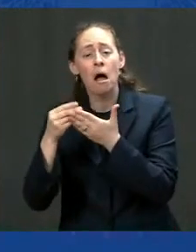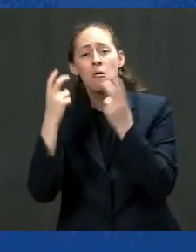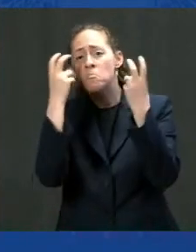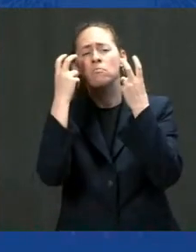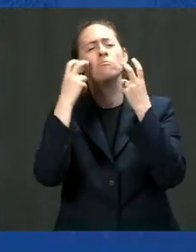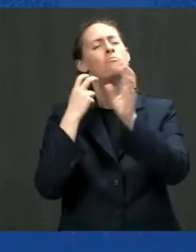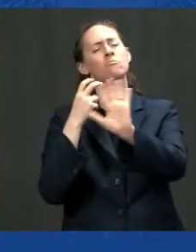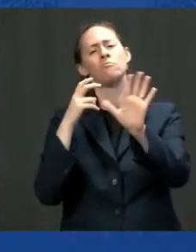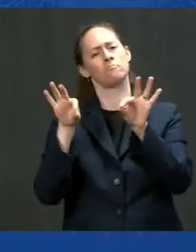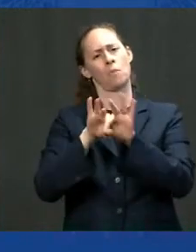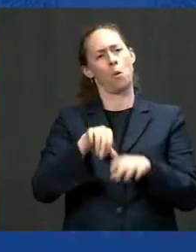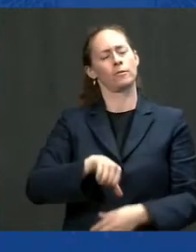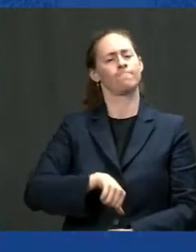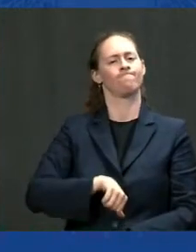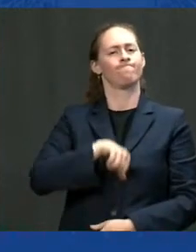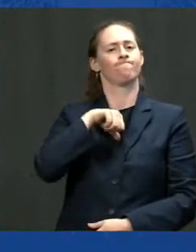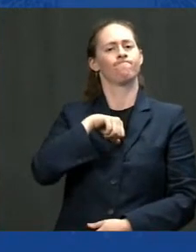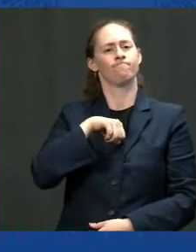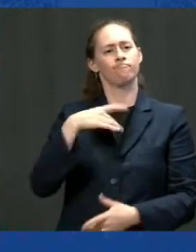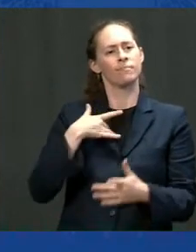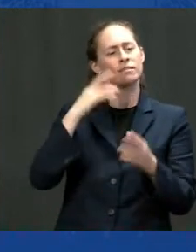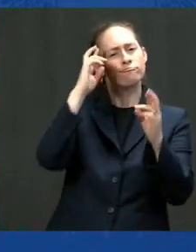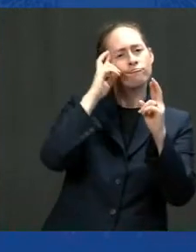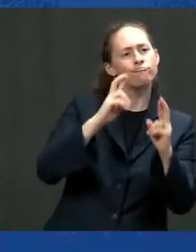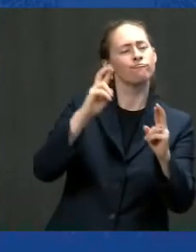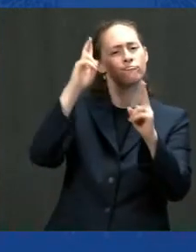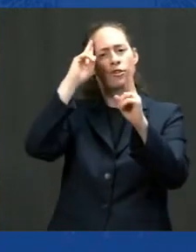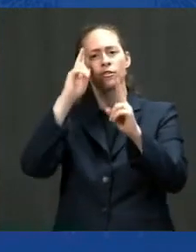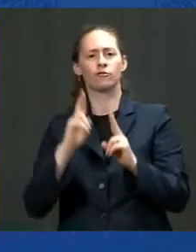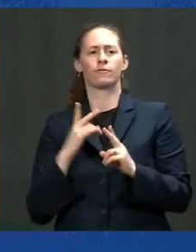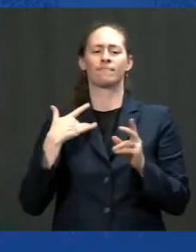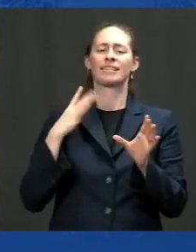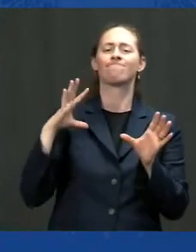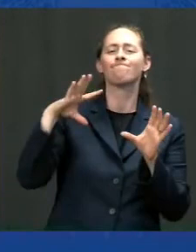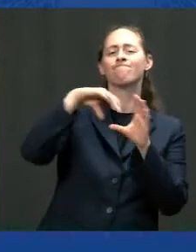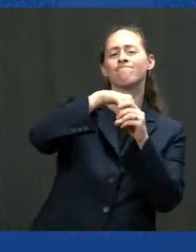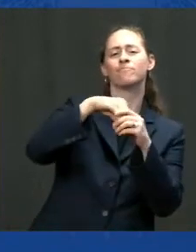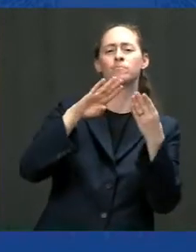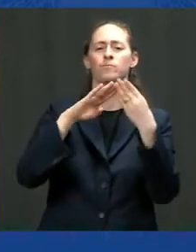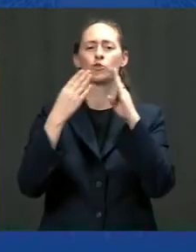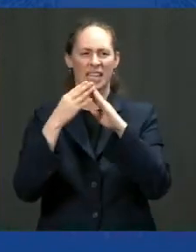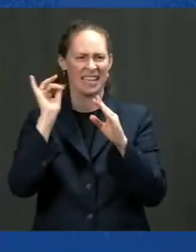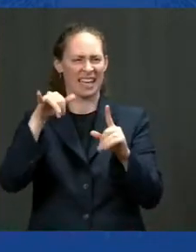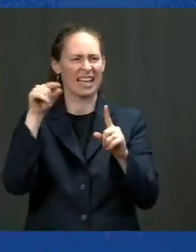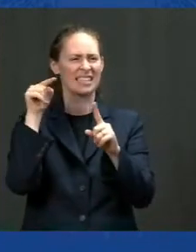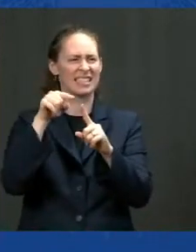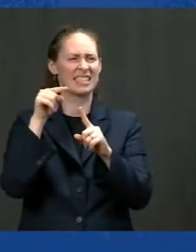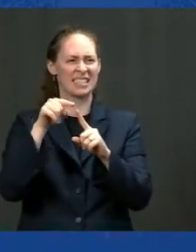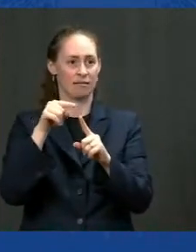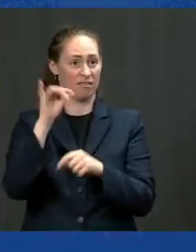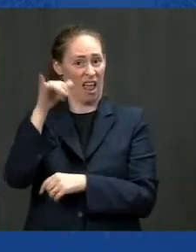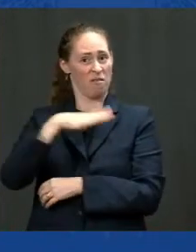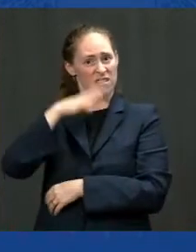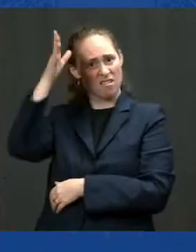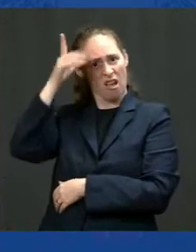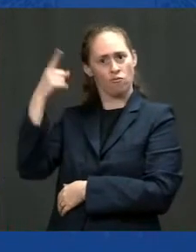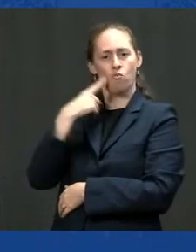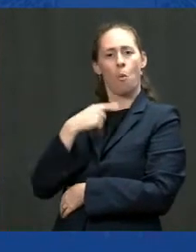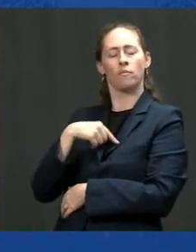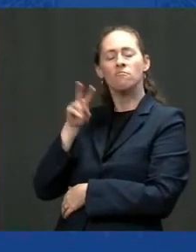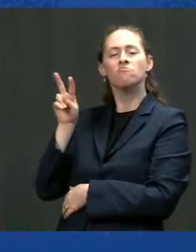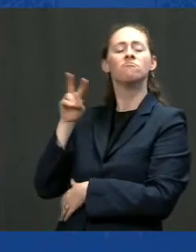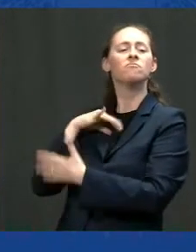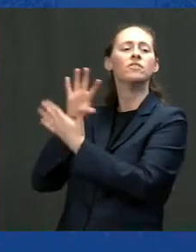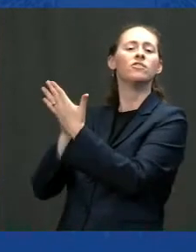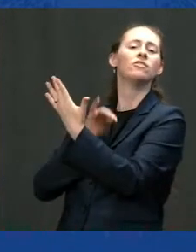respect it's about your place in the community i give my words what he say and it's about being able to look